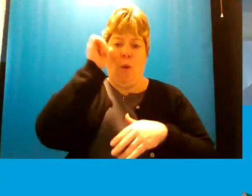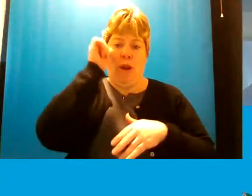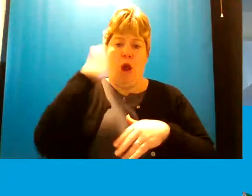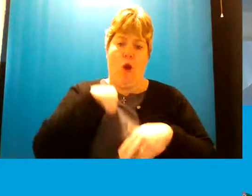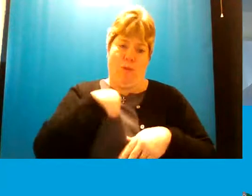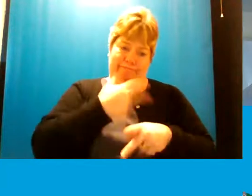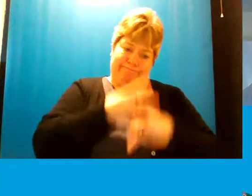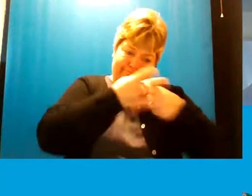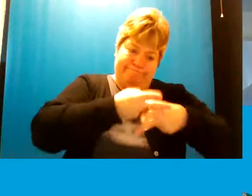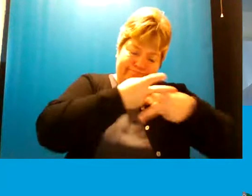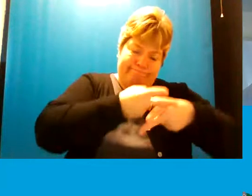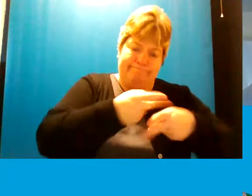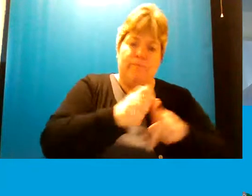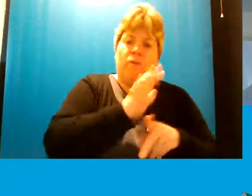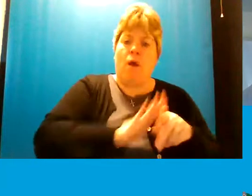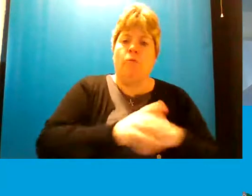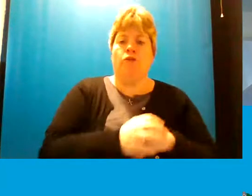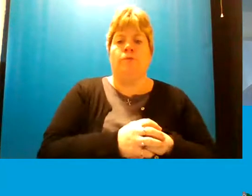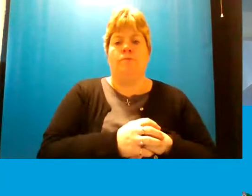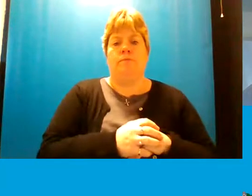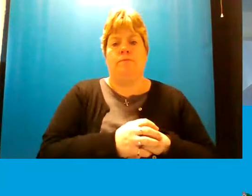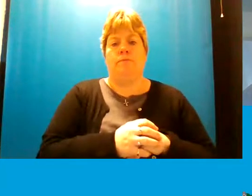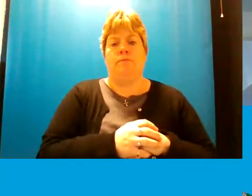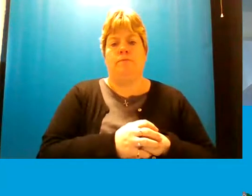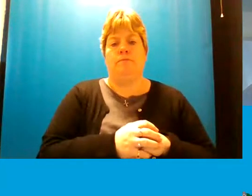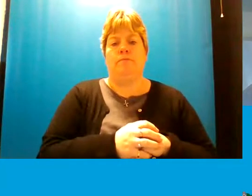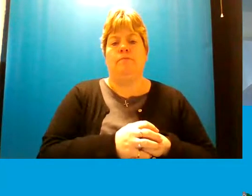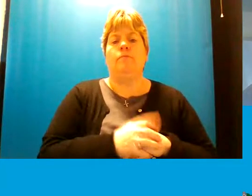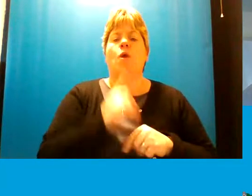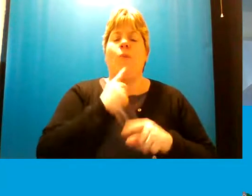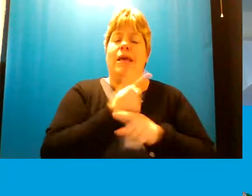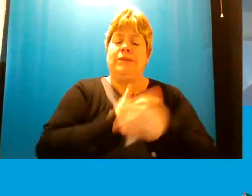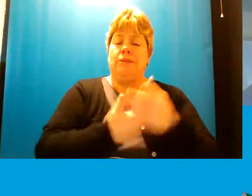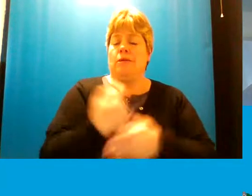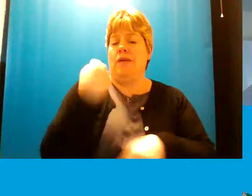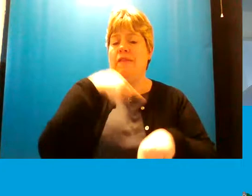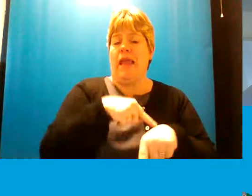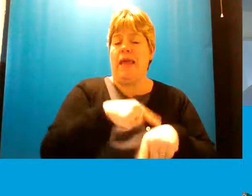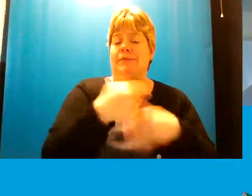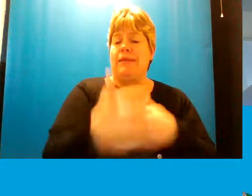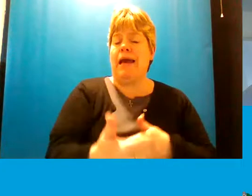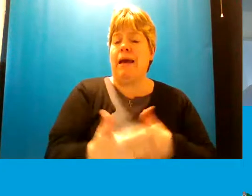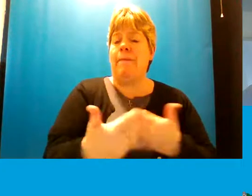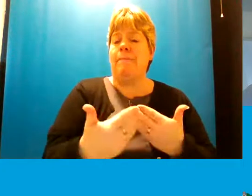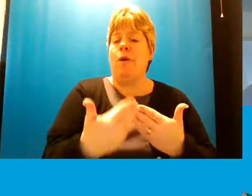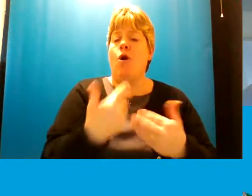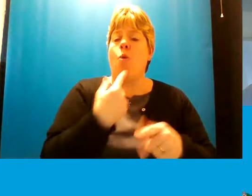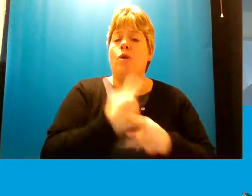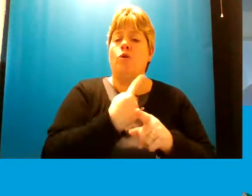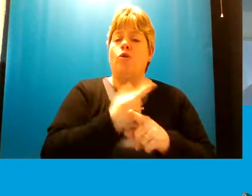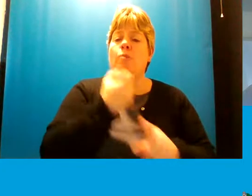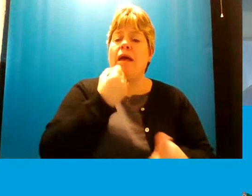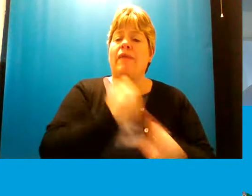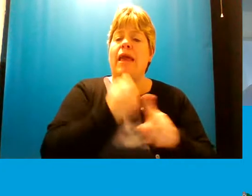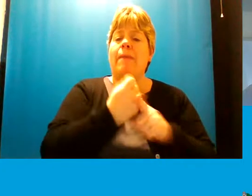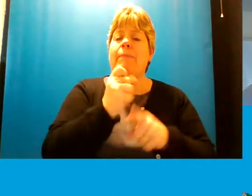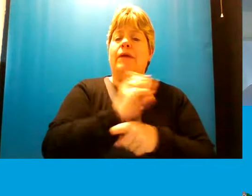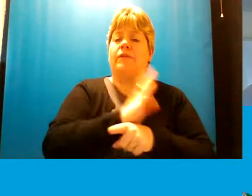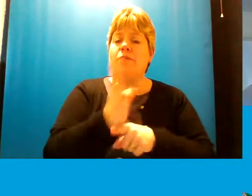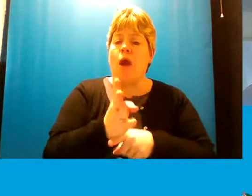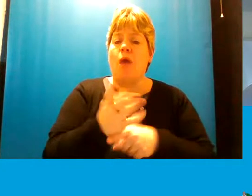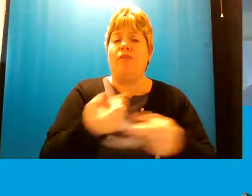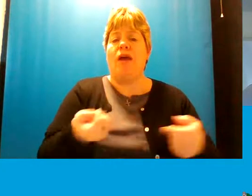support that people need as we discussed at last session um we talked about the the impact of covid and lockdown